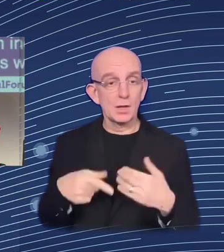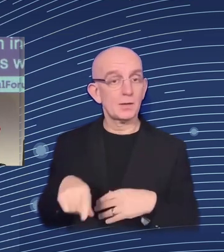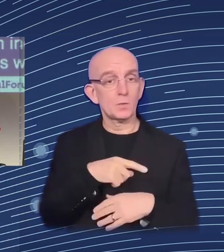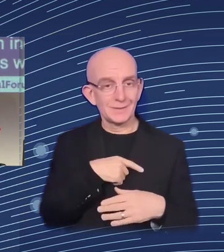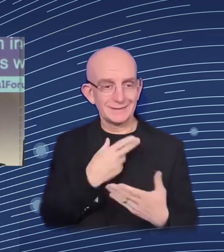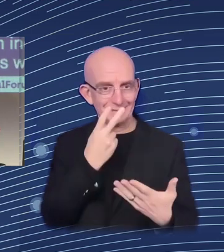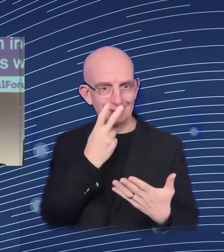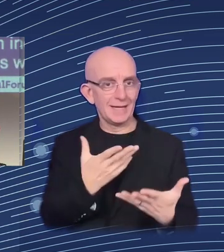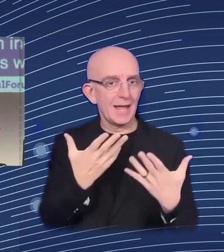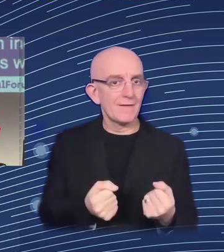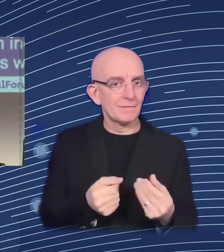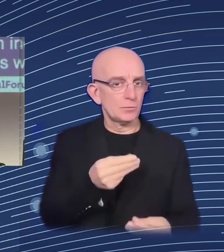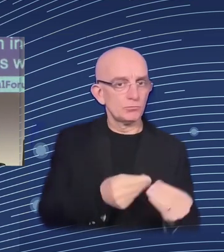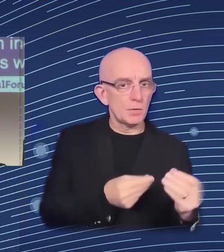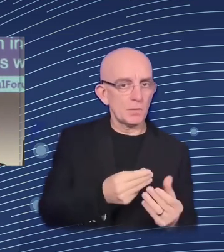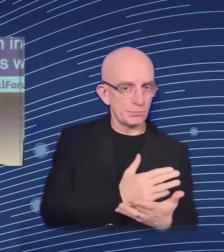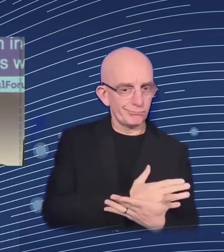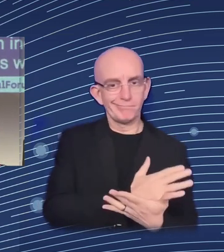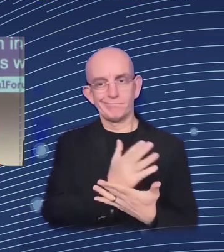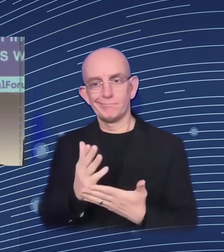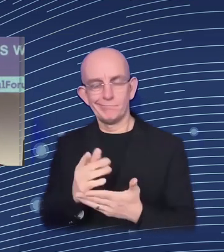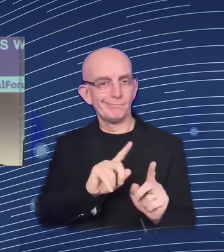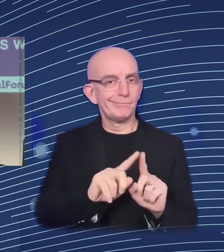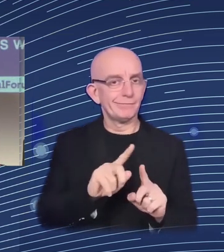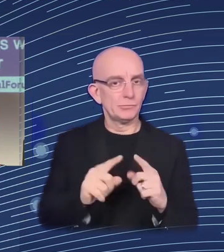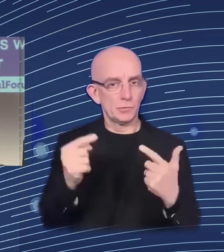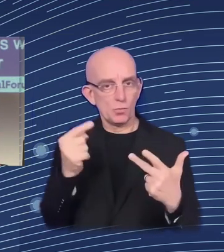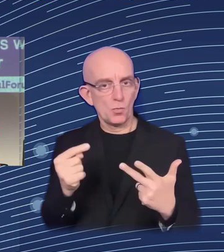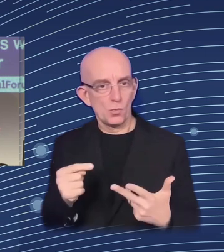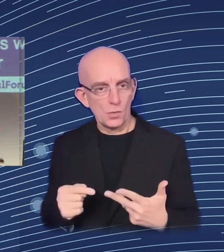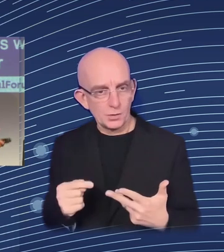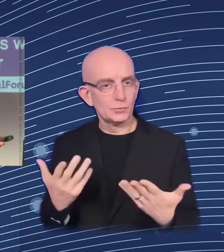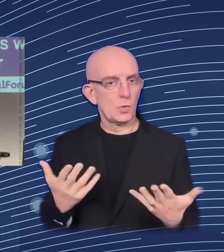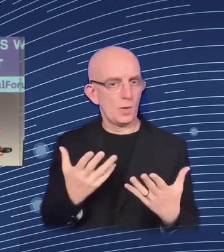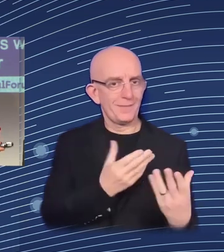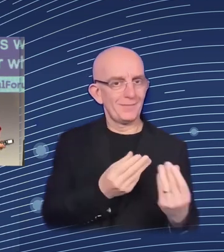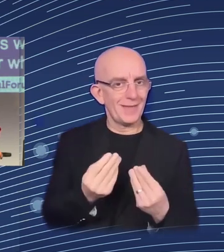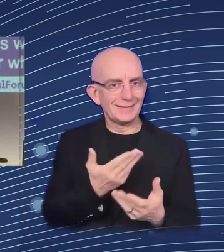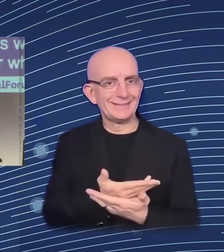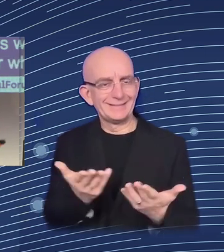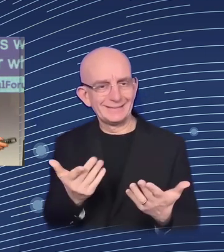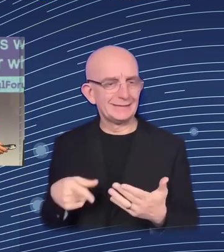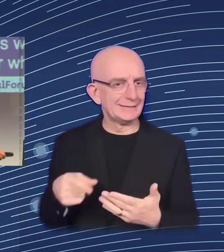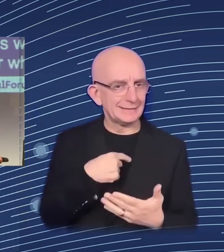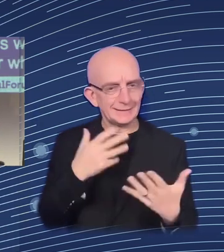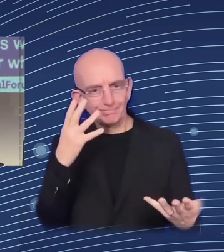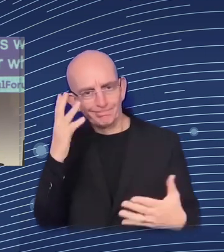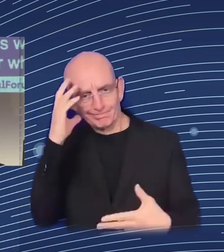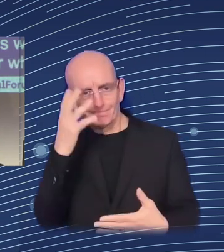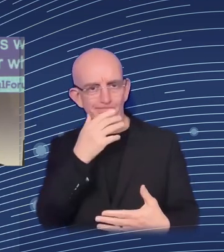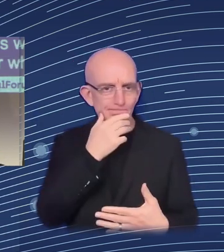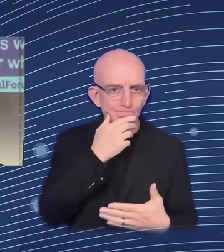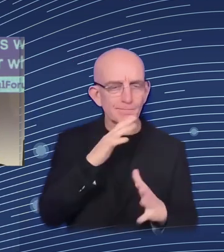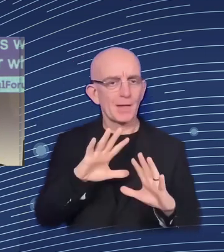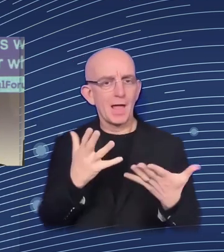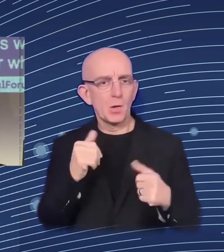for which the transmission mechanisms that are at work in the economy, but also at social level, are not